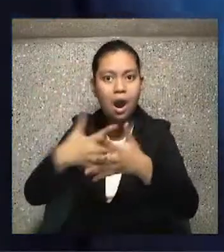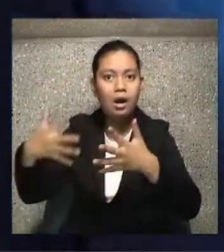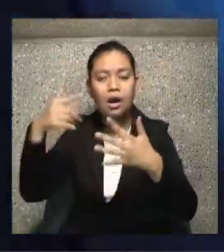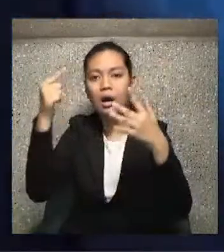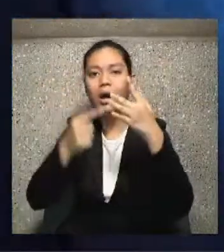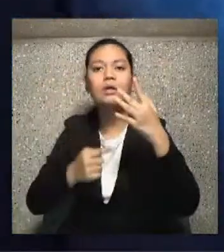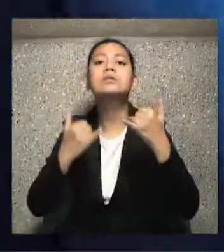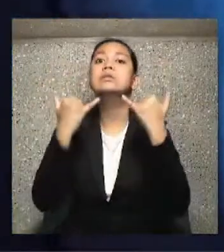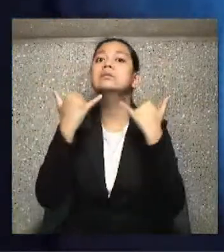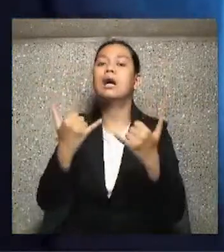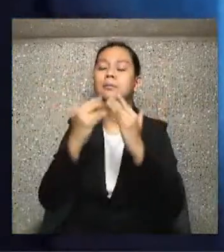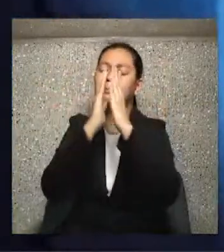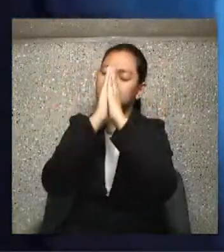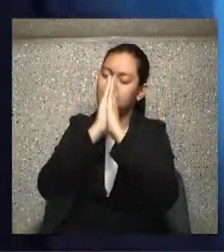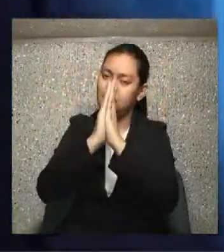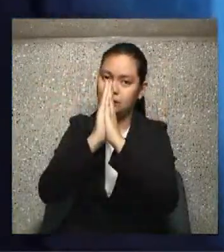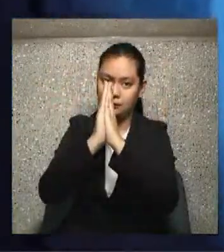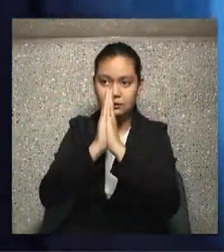only.